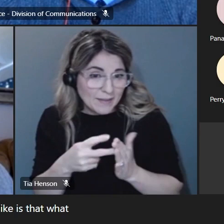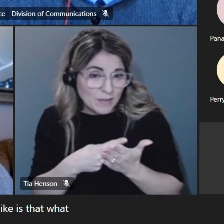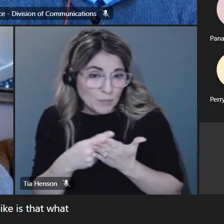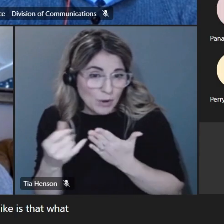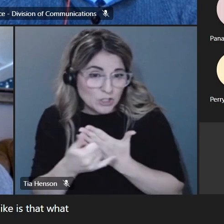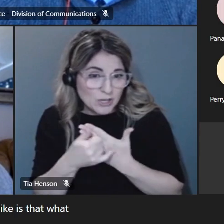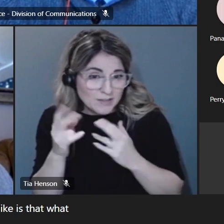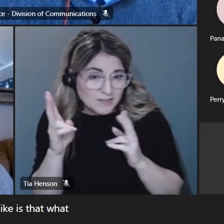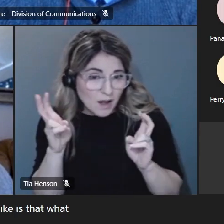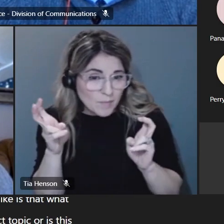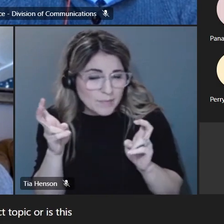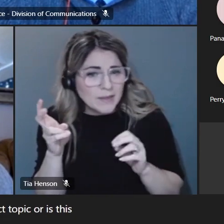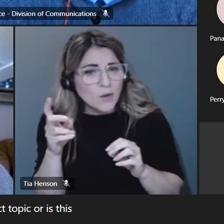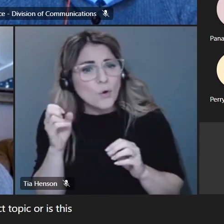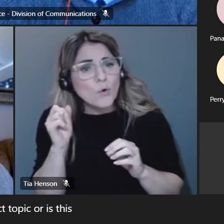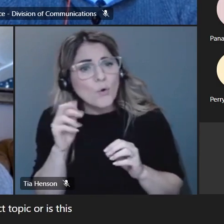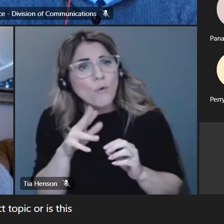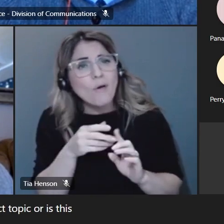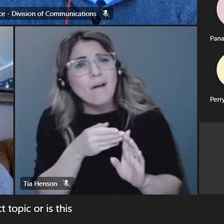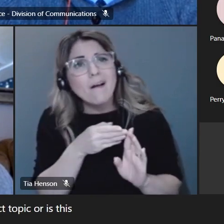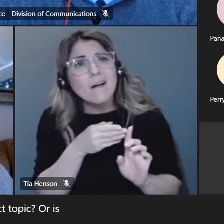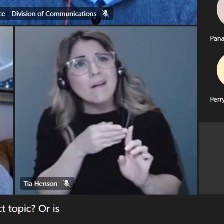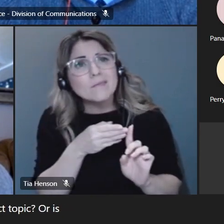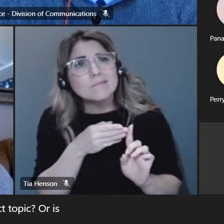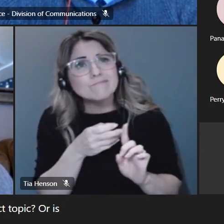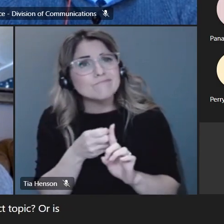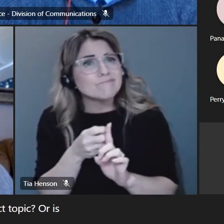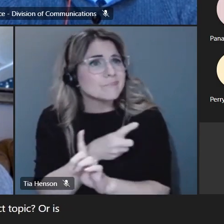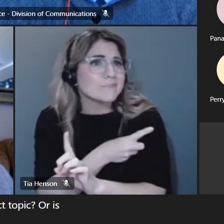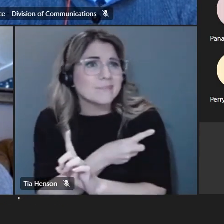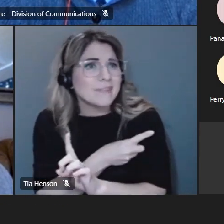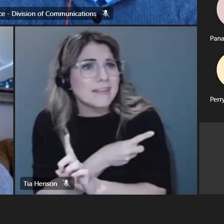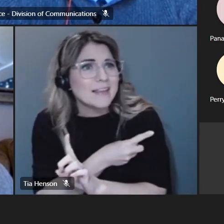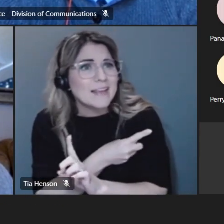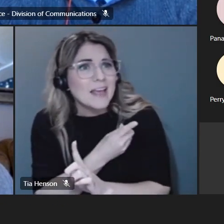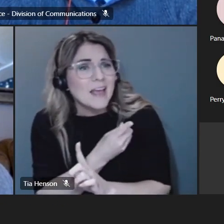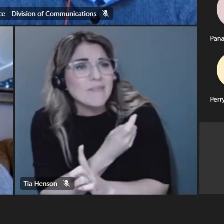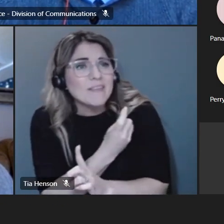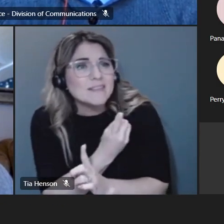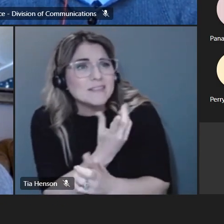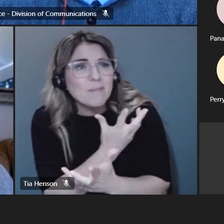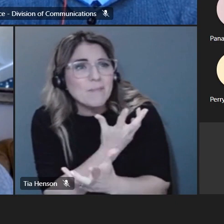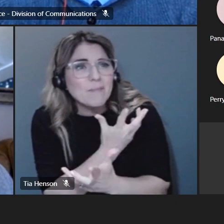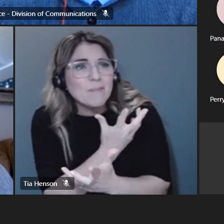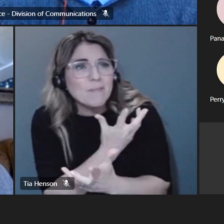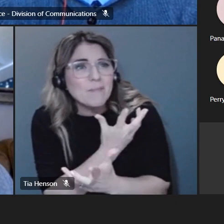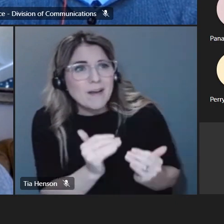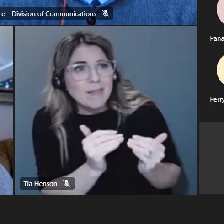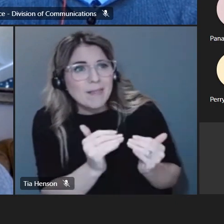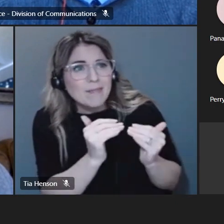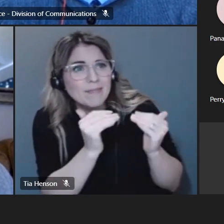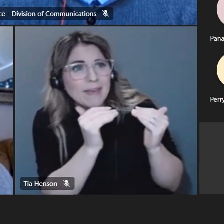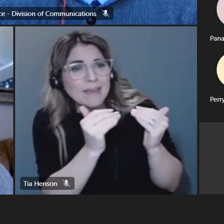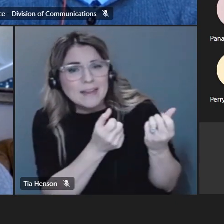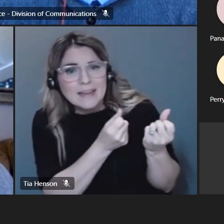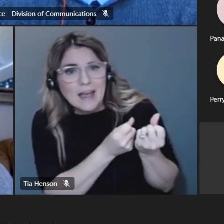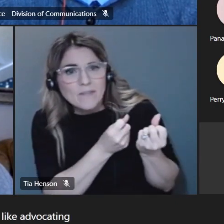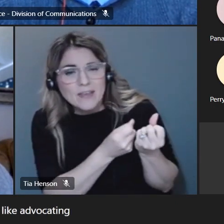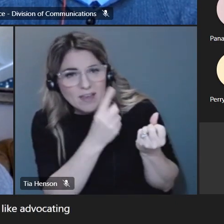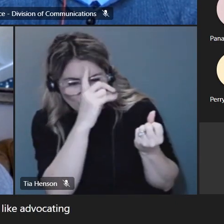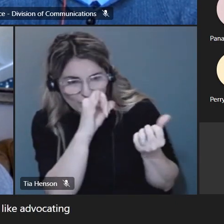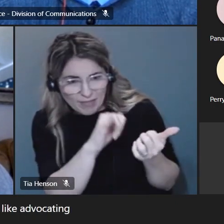is this something more of um what's something we want to just elevate um by like advocating on